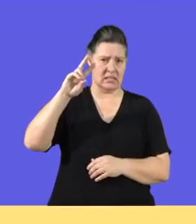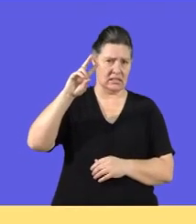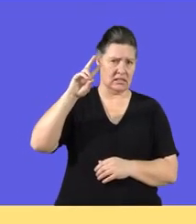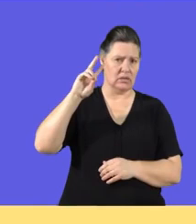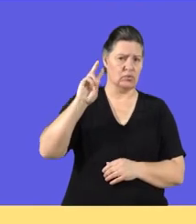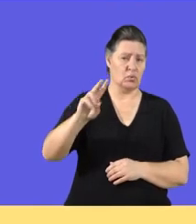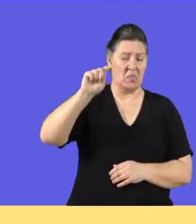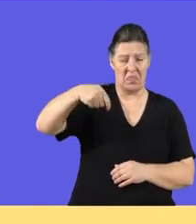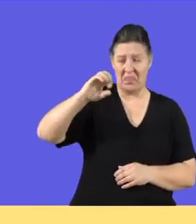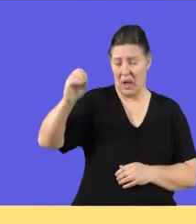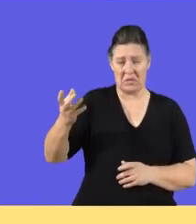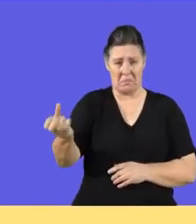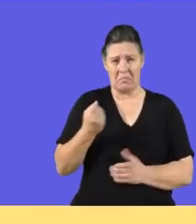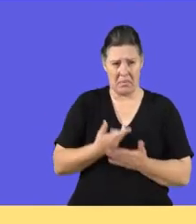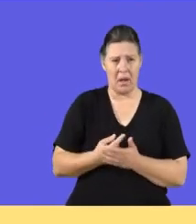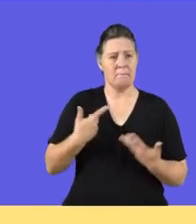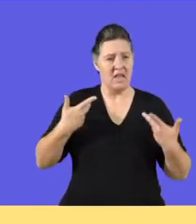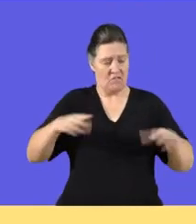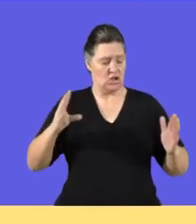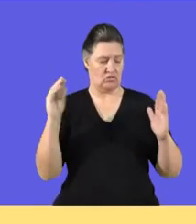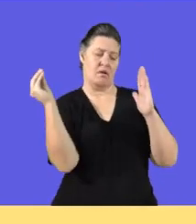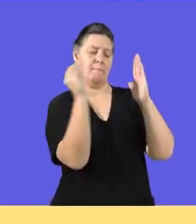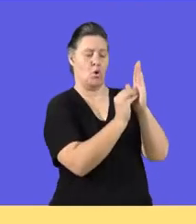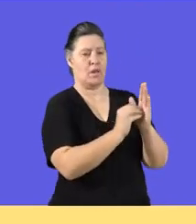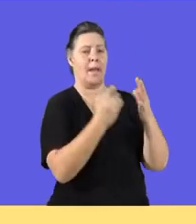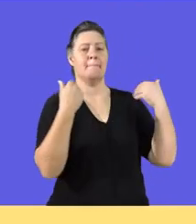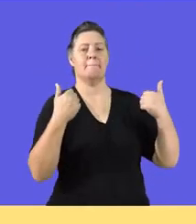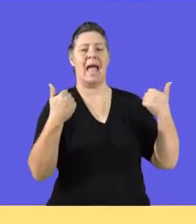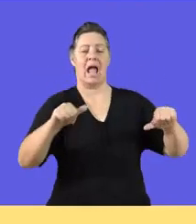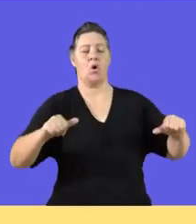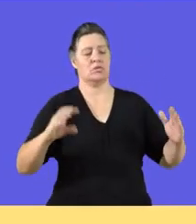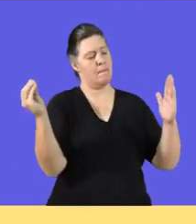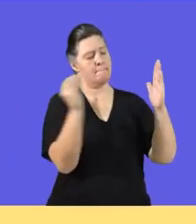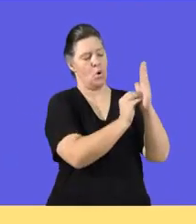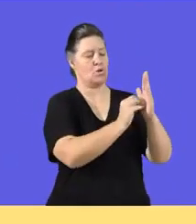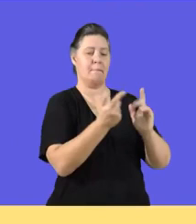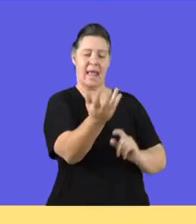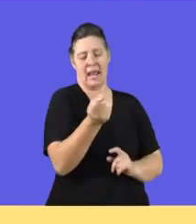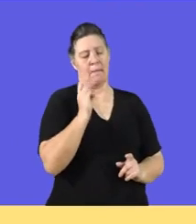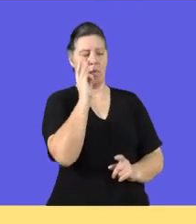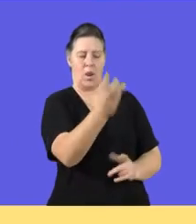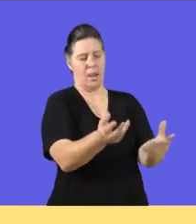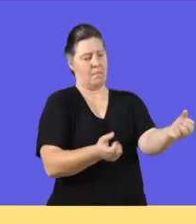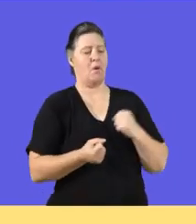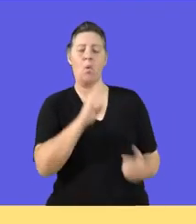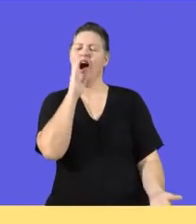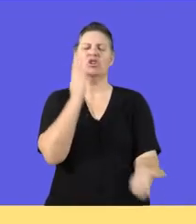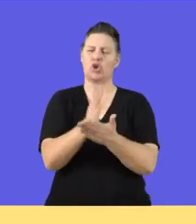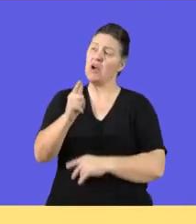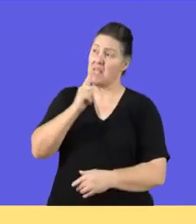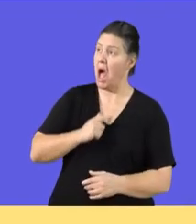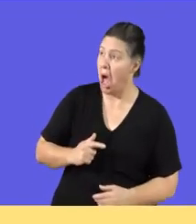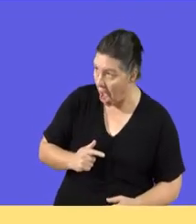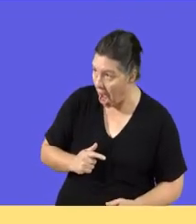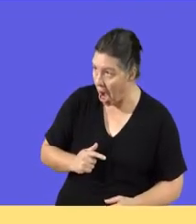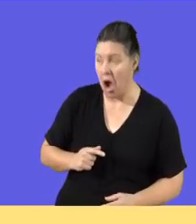,000. Ms. Shabalala has already decided to record the 22,000 in her business books as income, as she